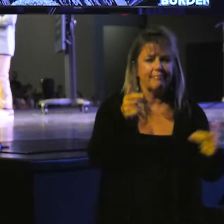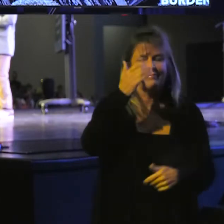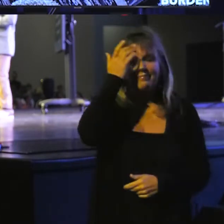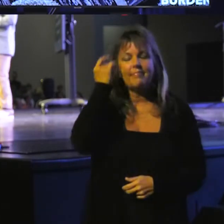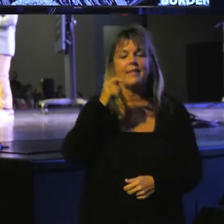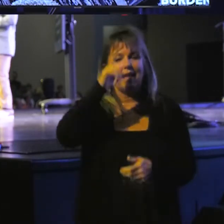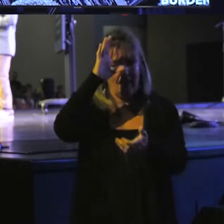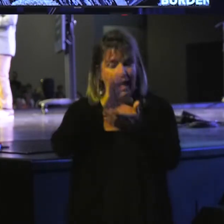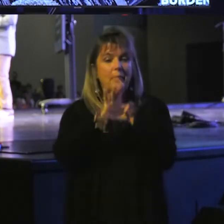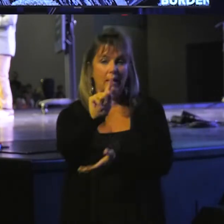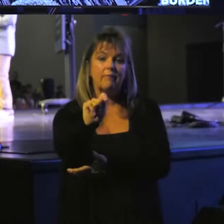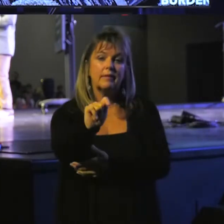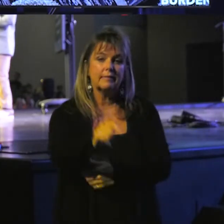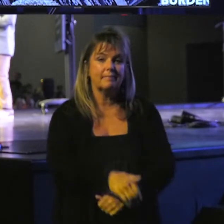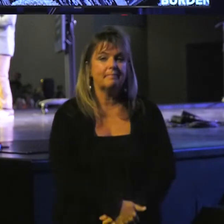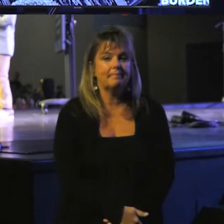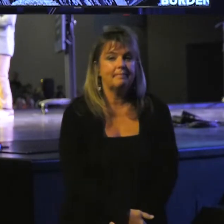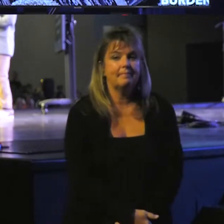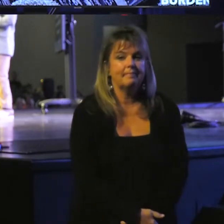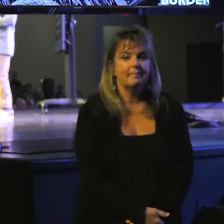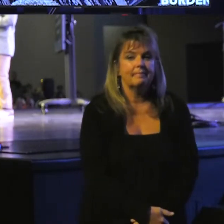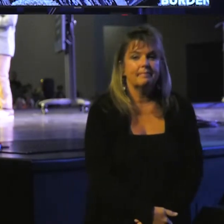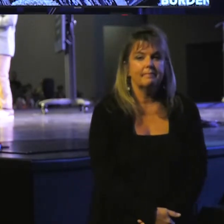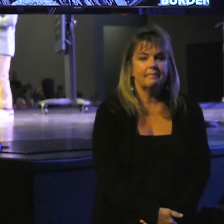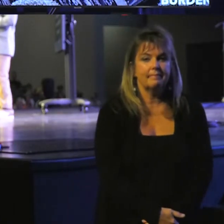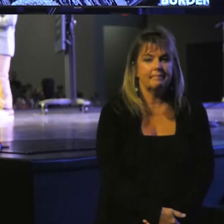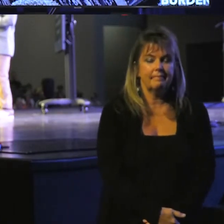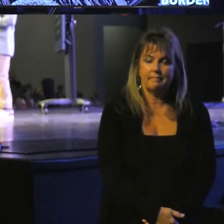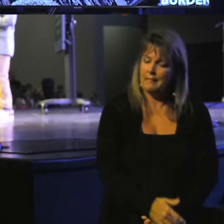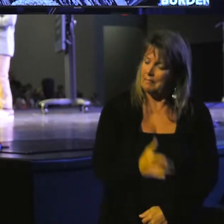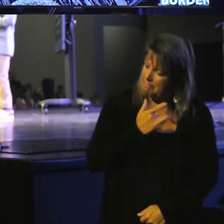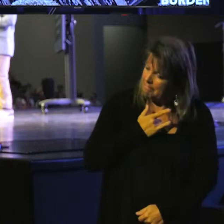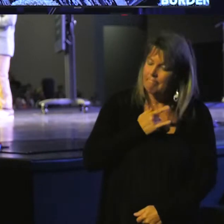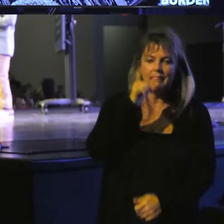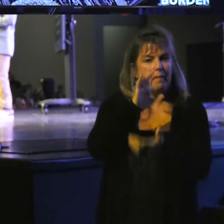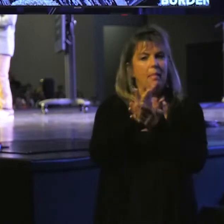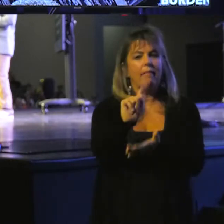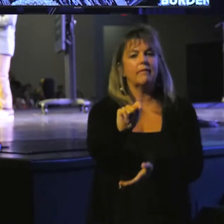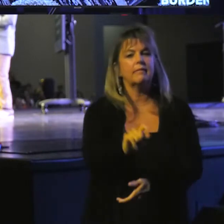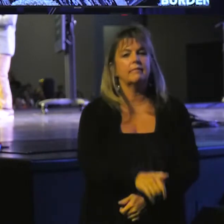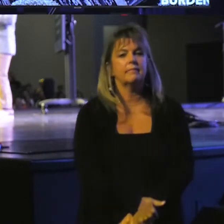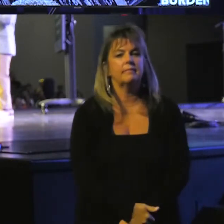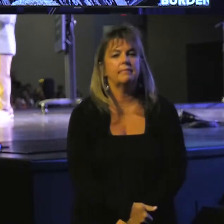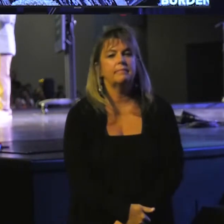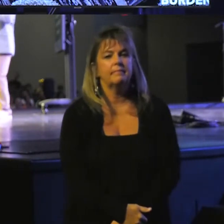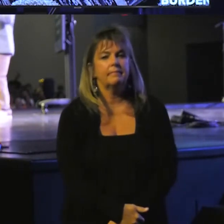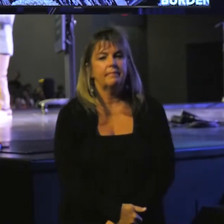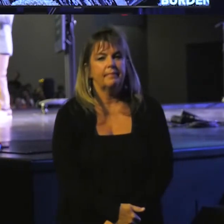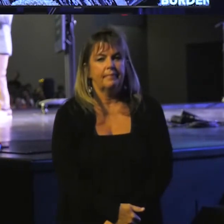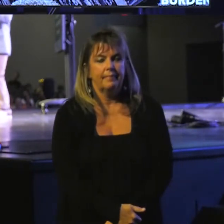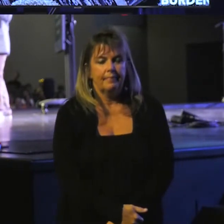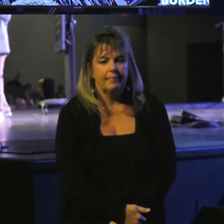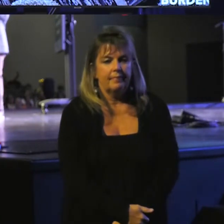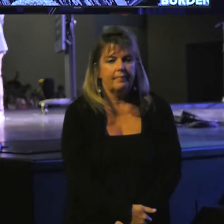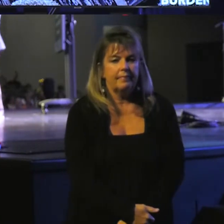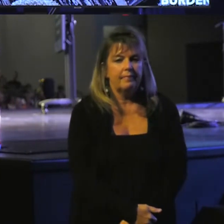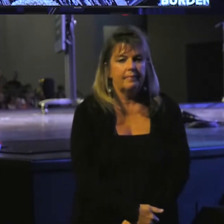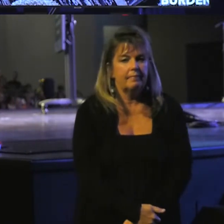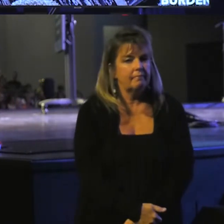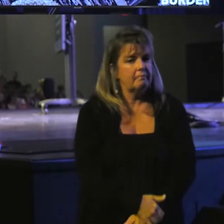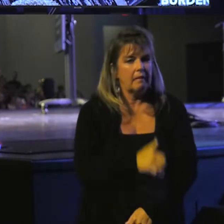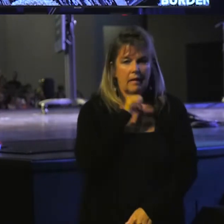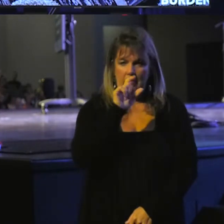I believe it. With all my heart, I believe it. And so I'm not